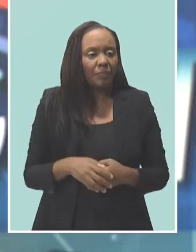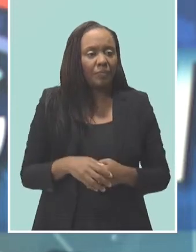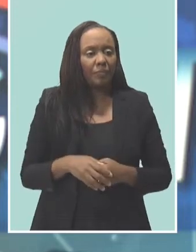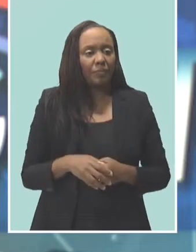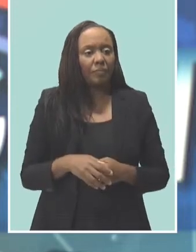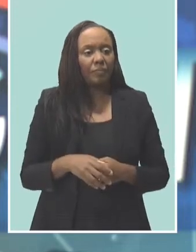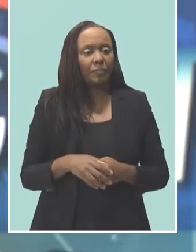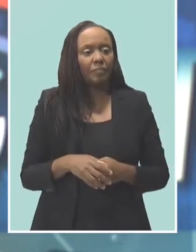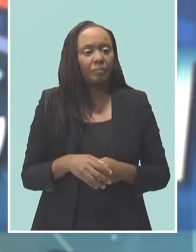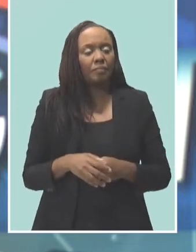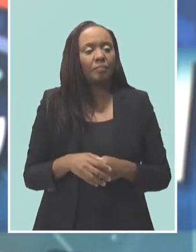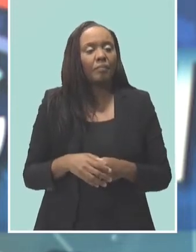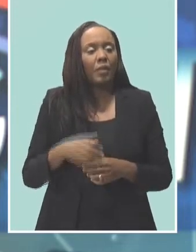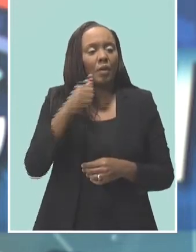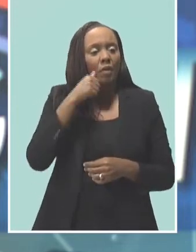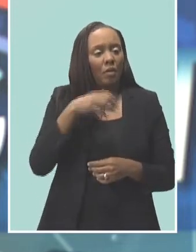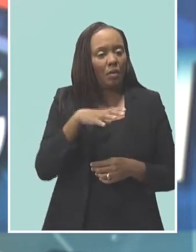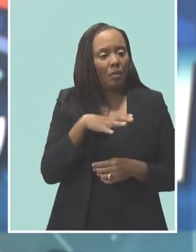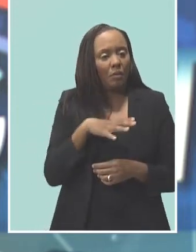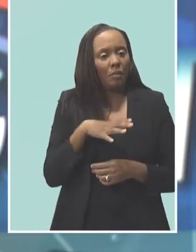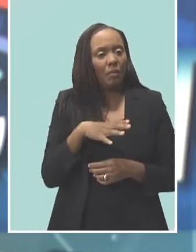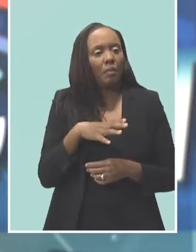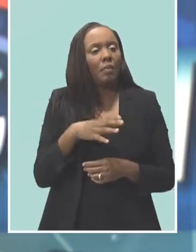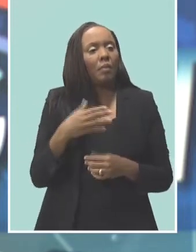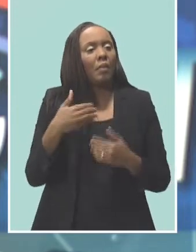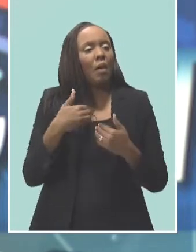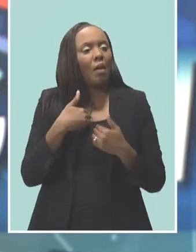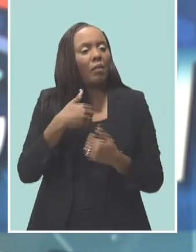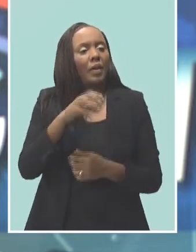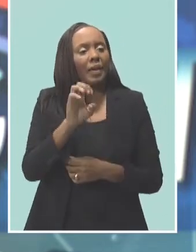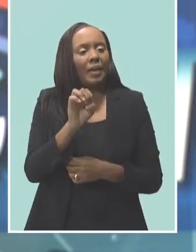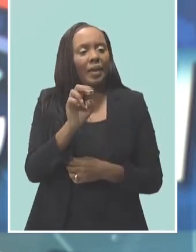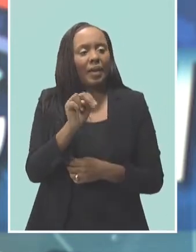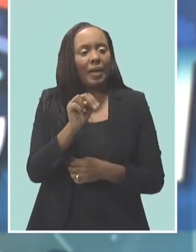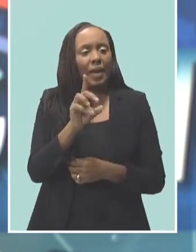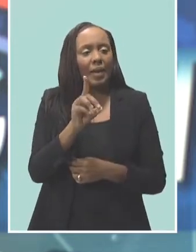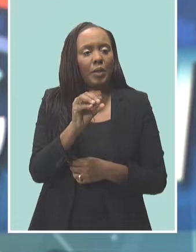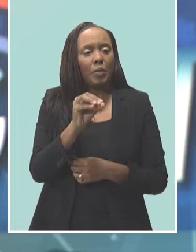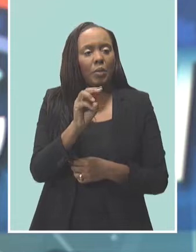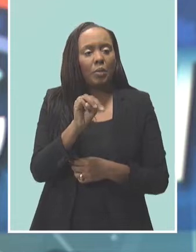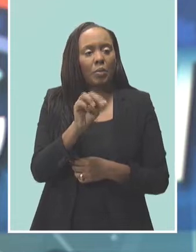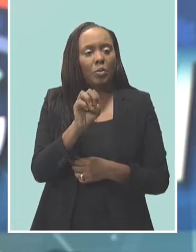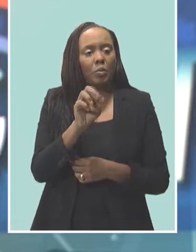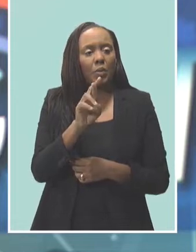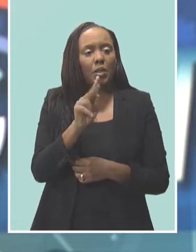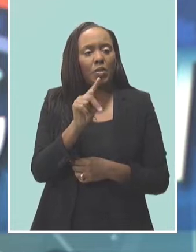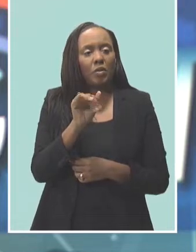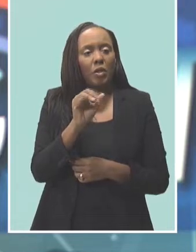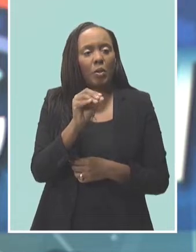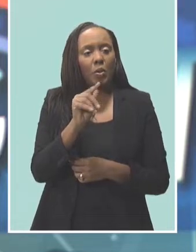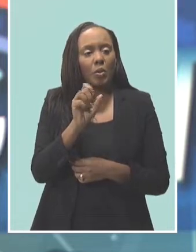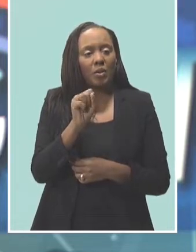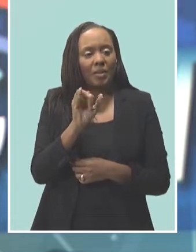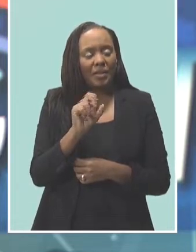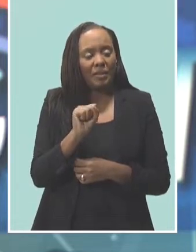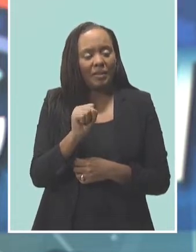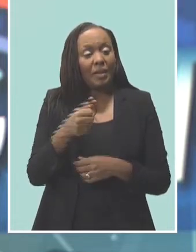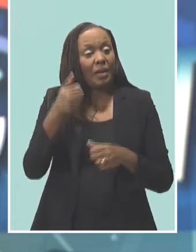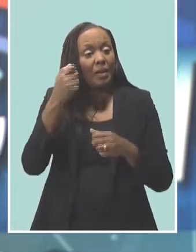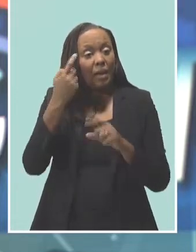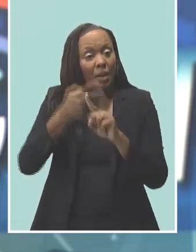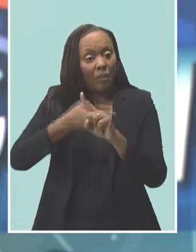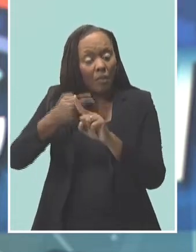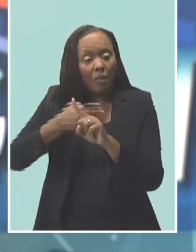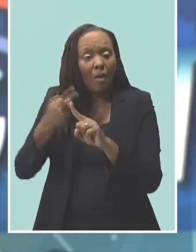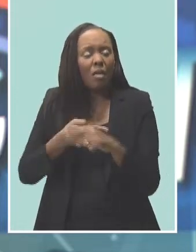In other news for females living with endometriosis, every month is a struggle, and it has become even more difficult for them during the current